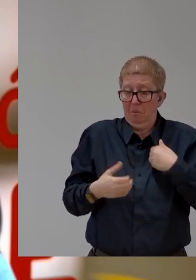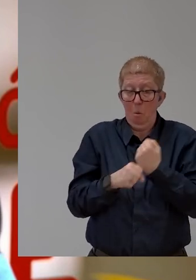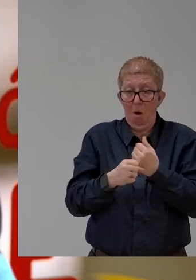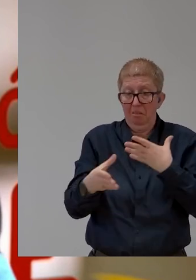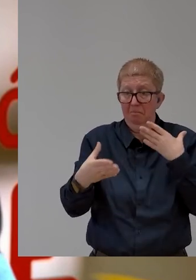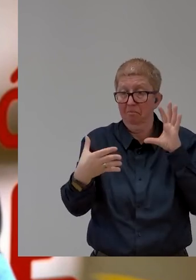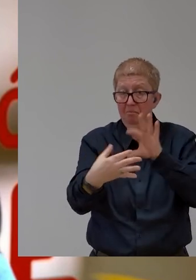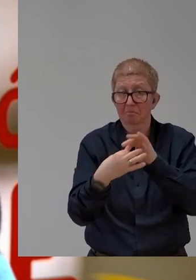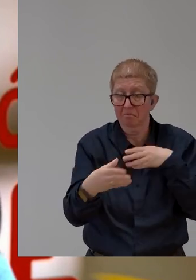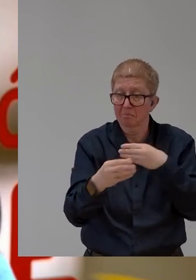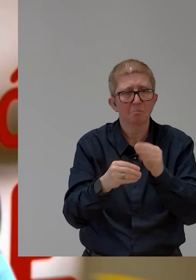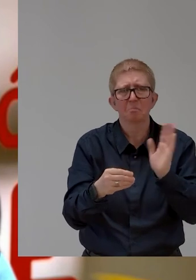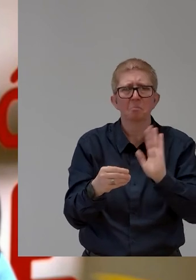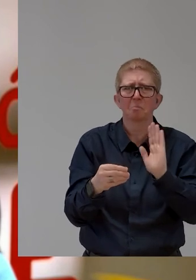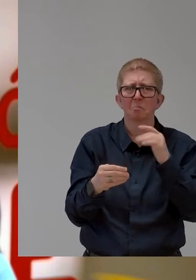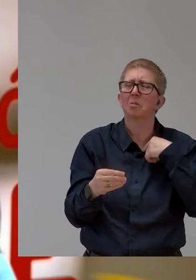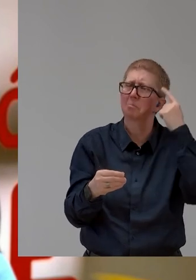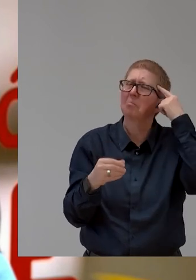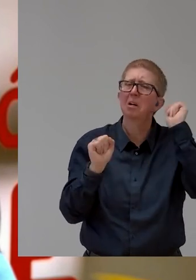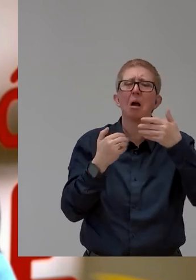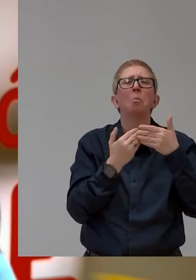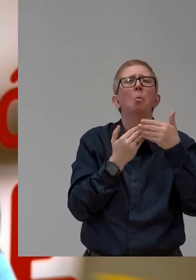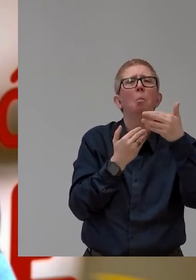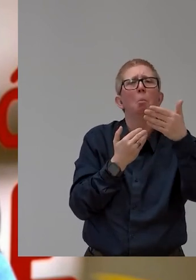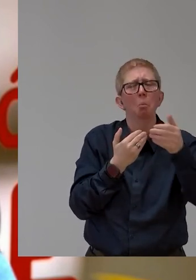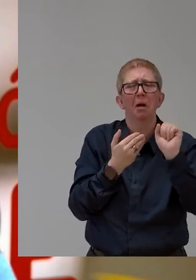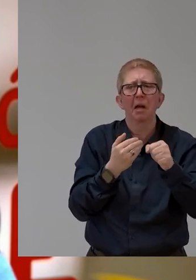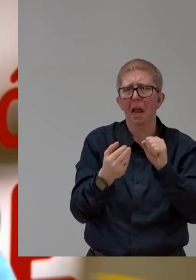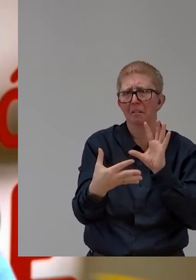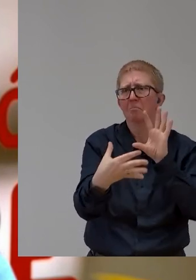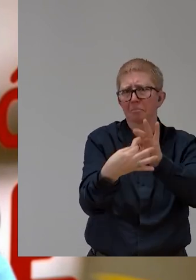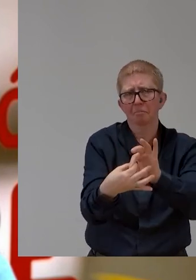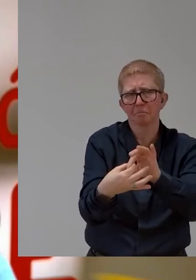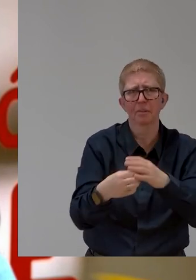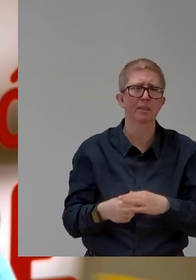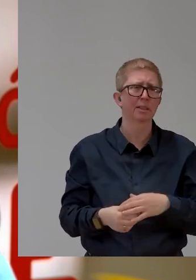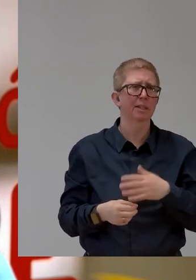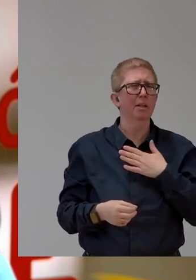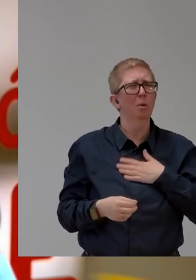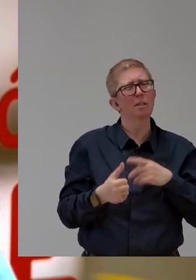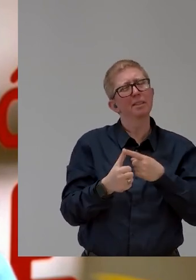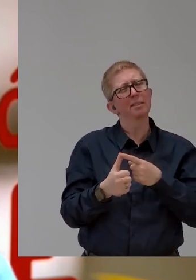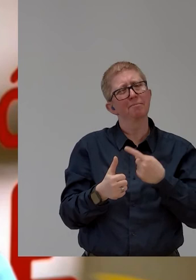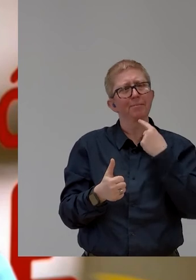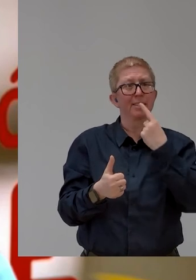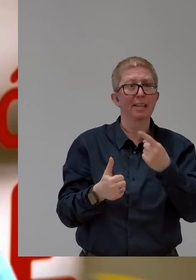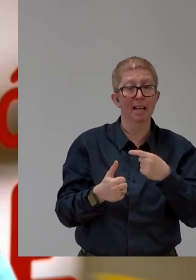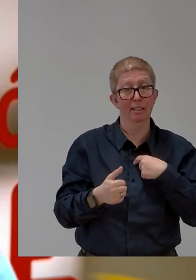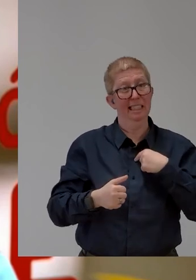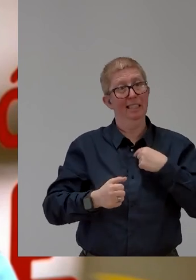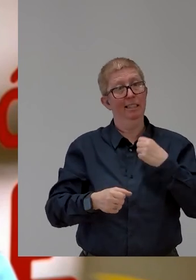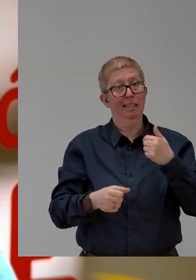to do it. But we are not now working in prosthetic or orthesis.